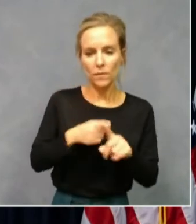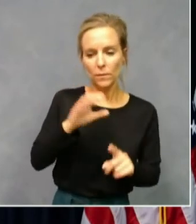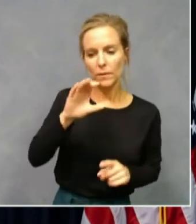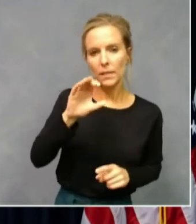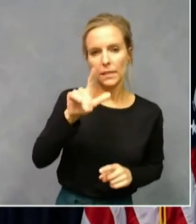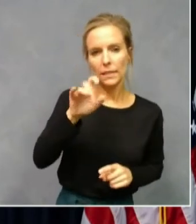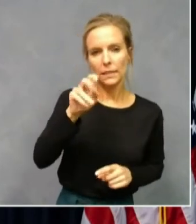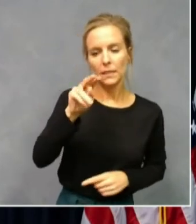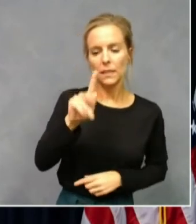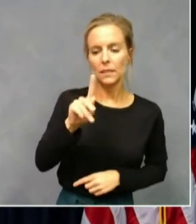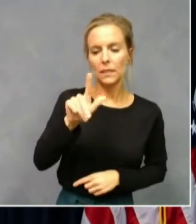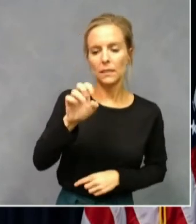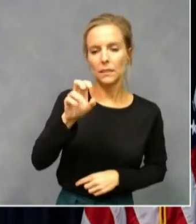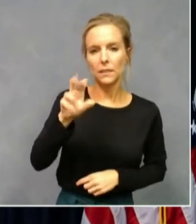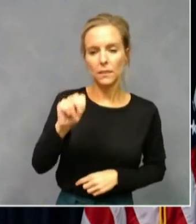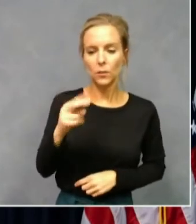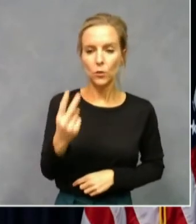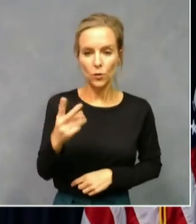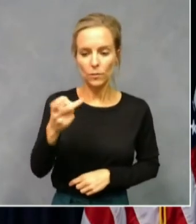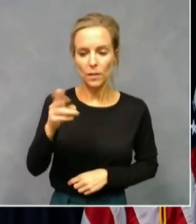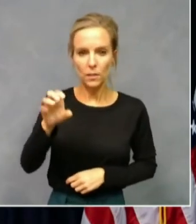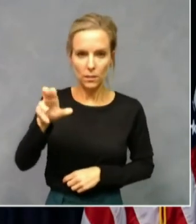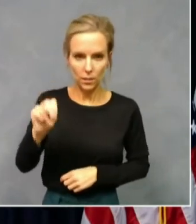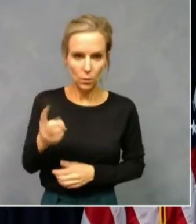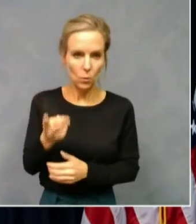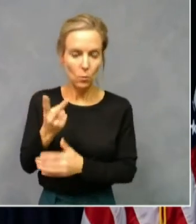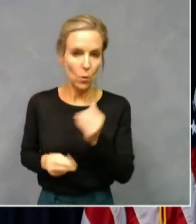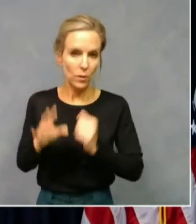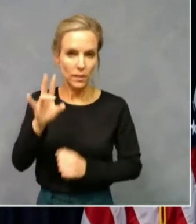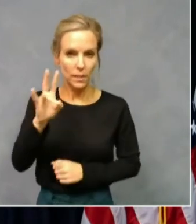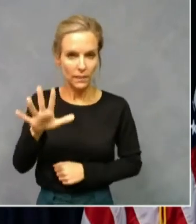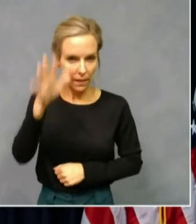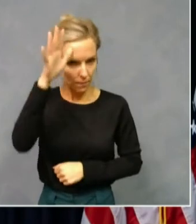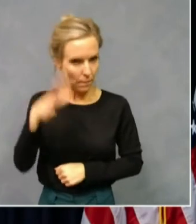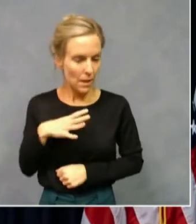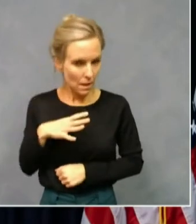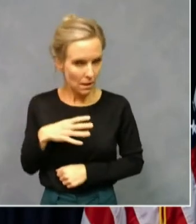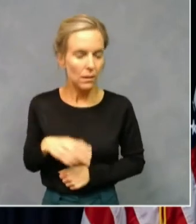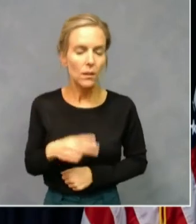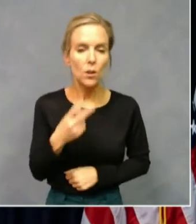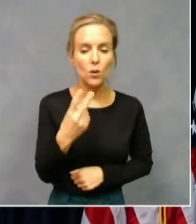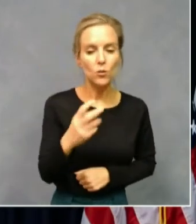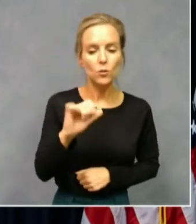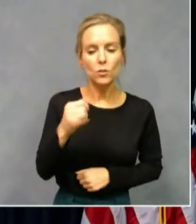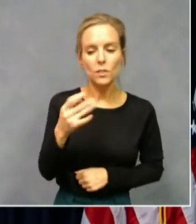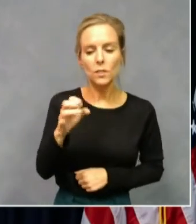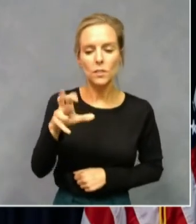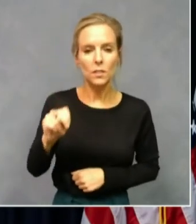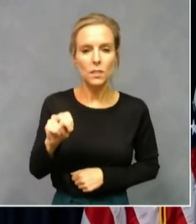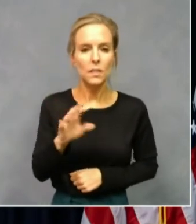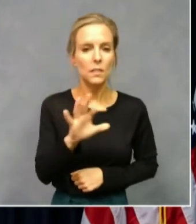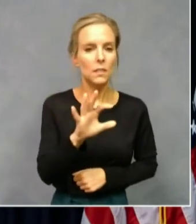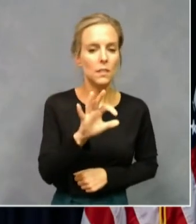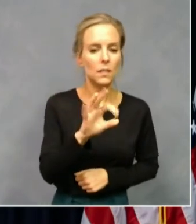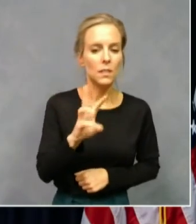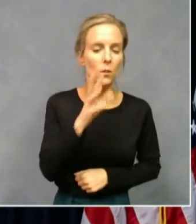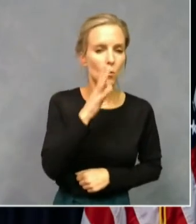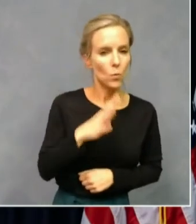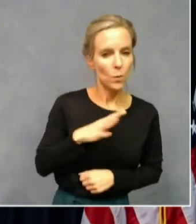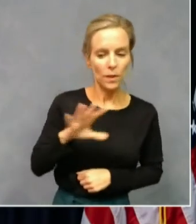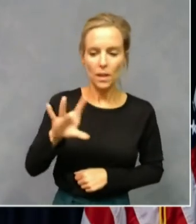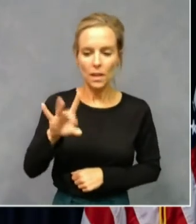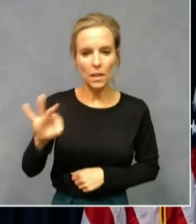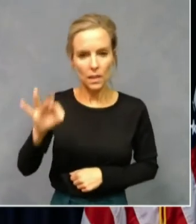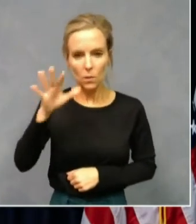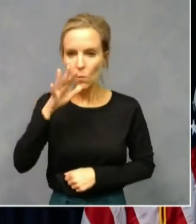two from Henderson, both 75-year-old men, two from Jefferson, a 96-year-old woman and an 89-year-old woman,